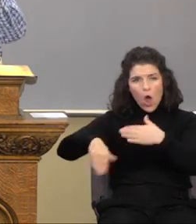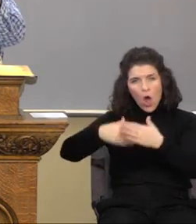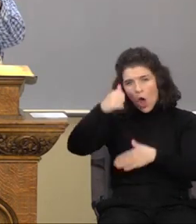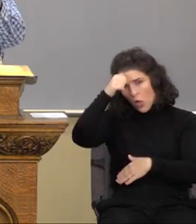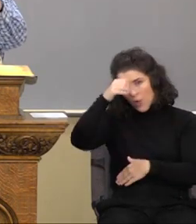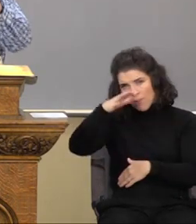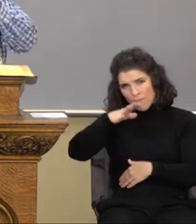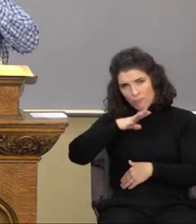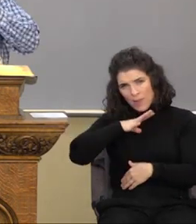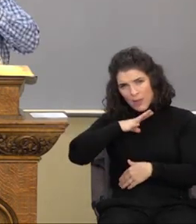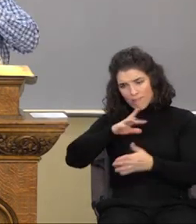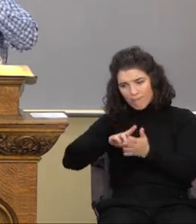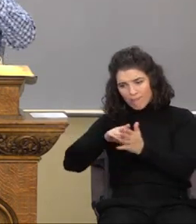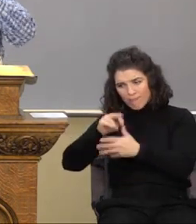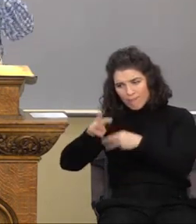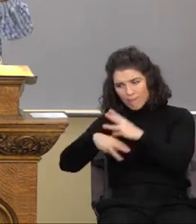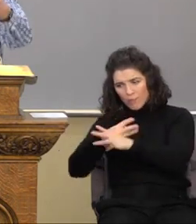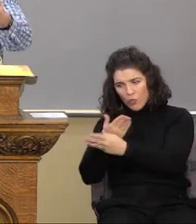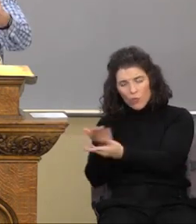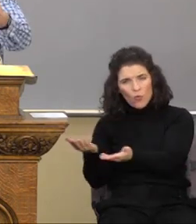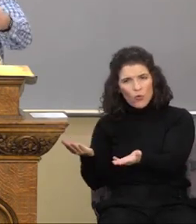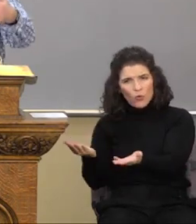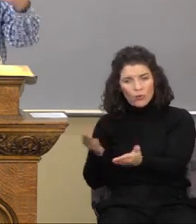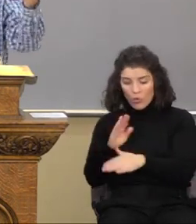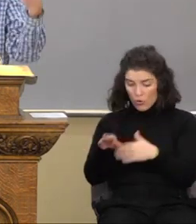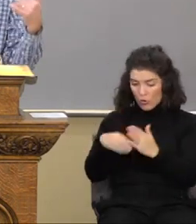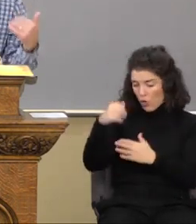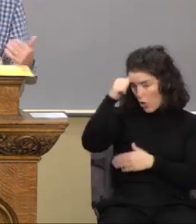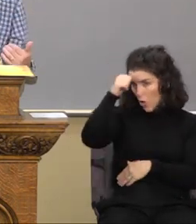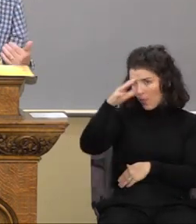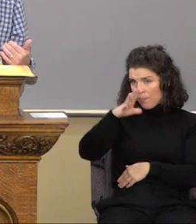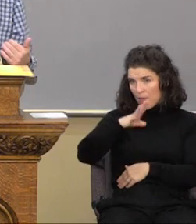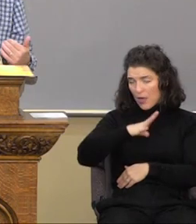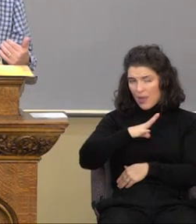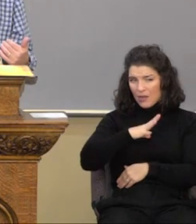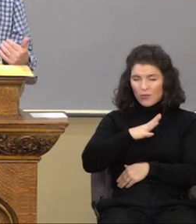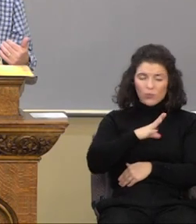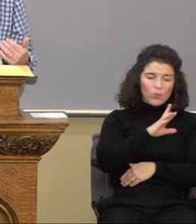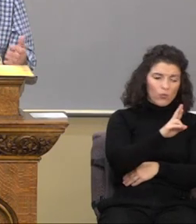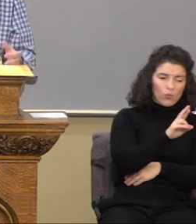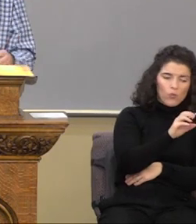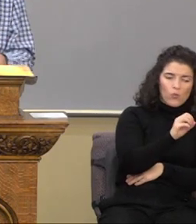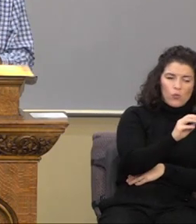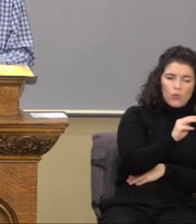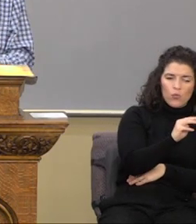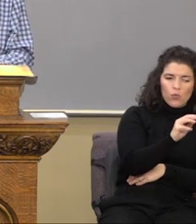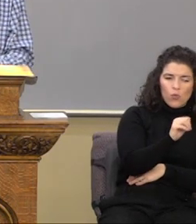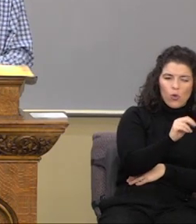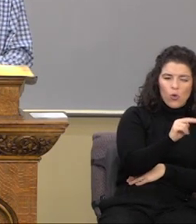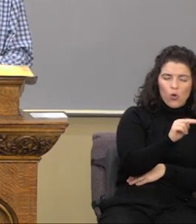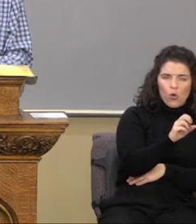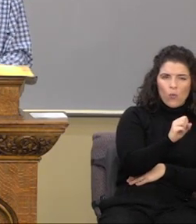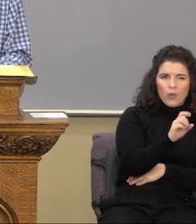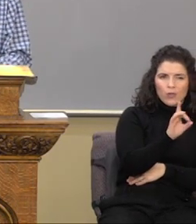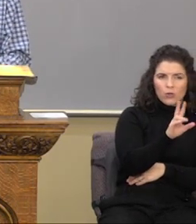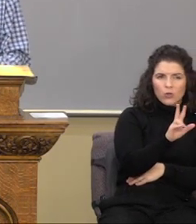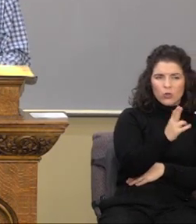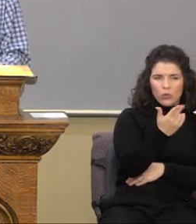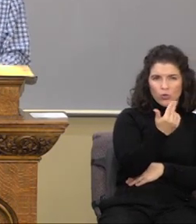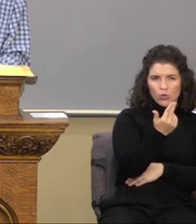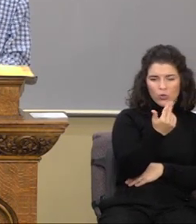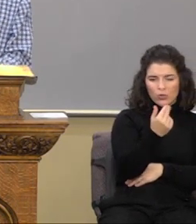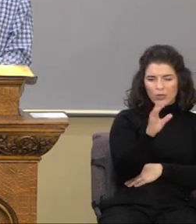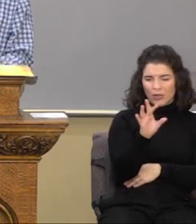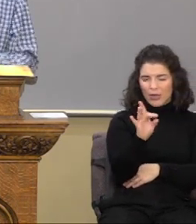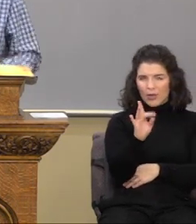men. The all men is what Romans chapter 13, verse eight is referring to.